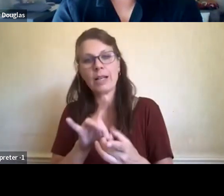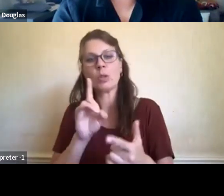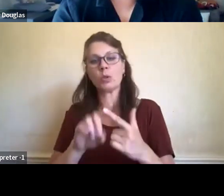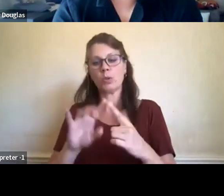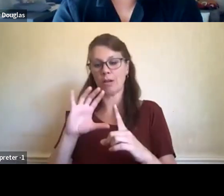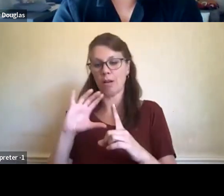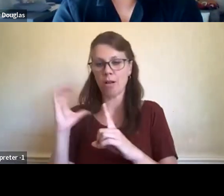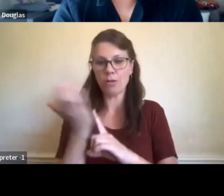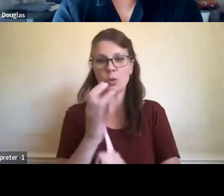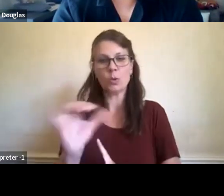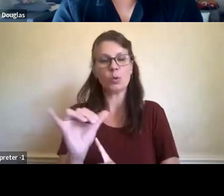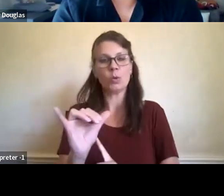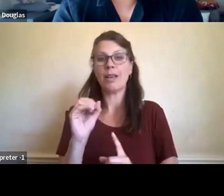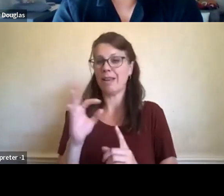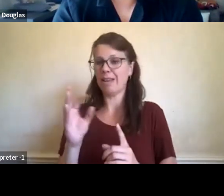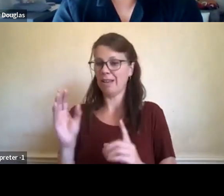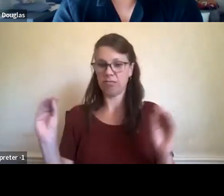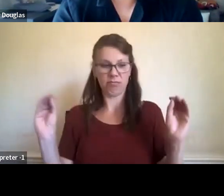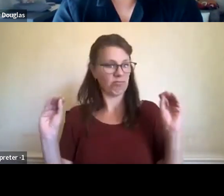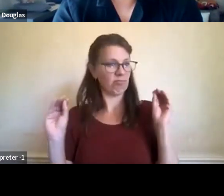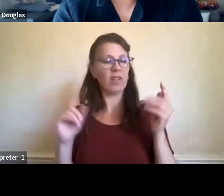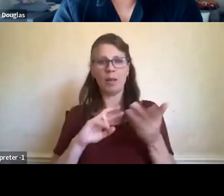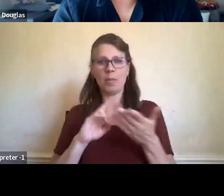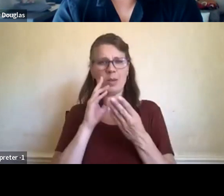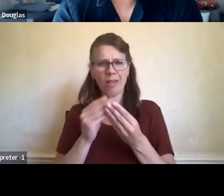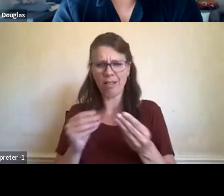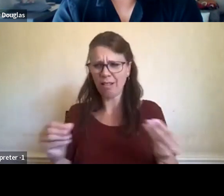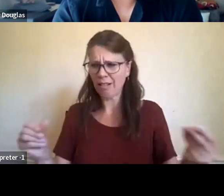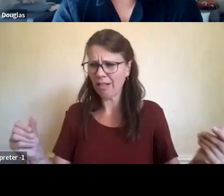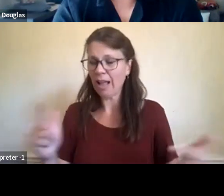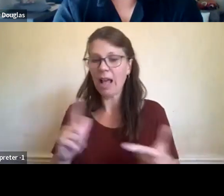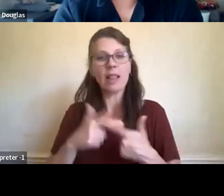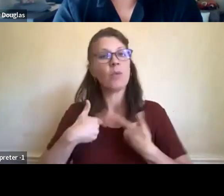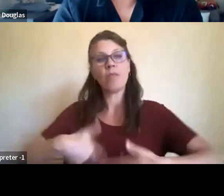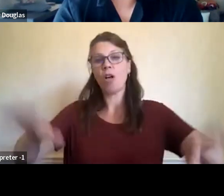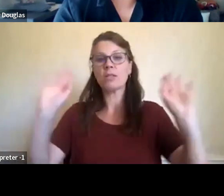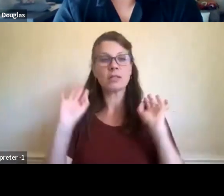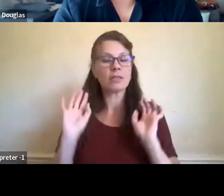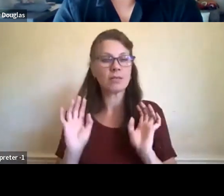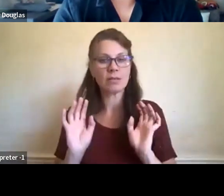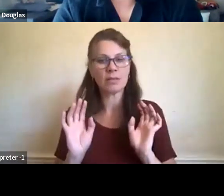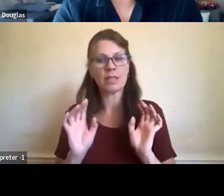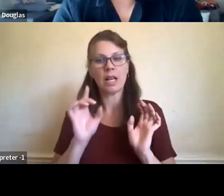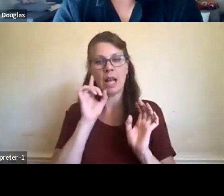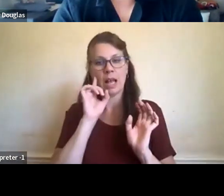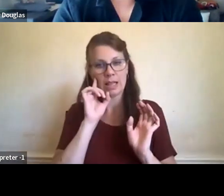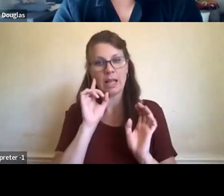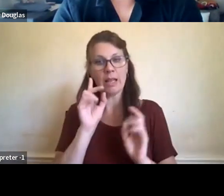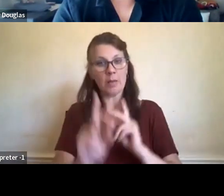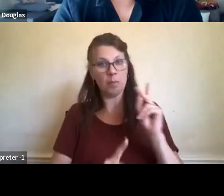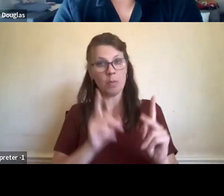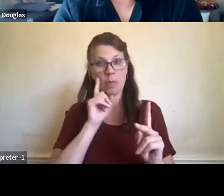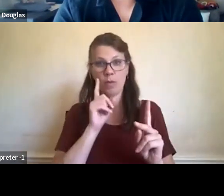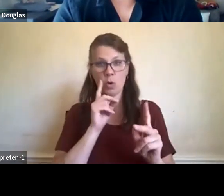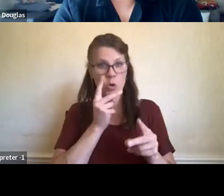all poorer for it. And so I think that the native people of this land are being extremely reasonable and being